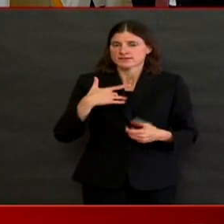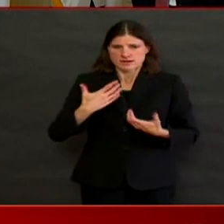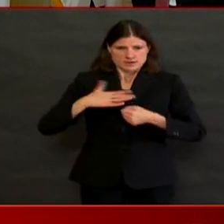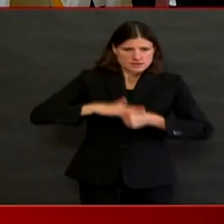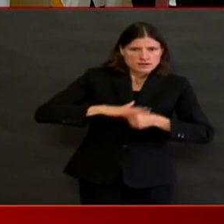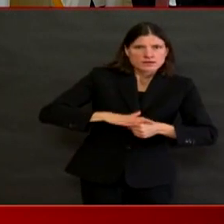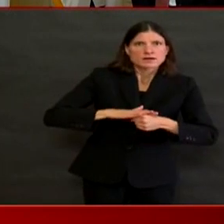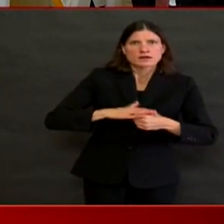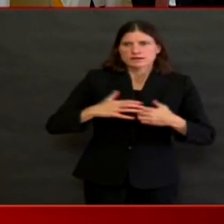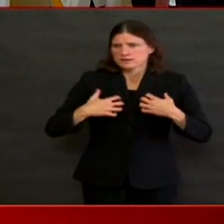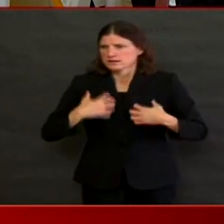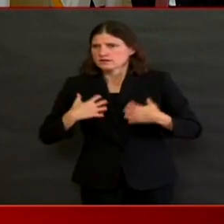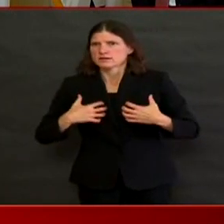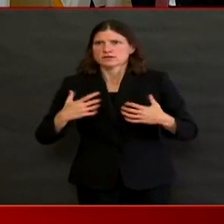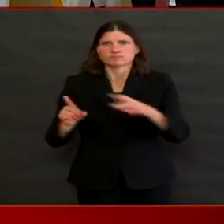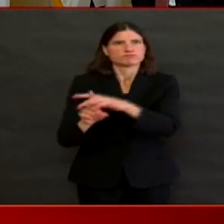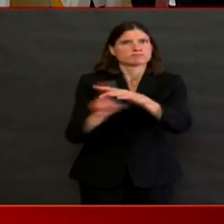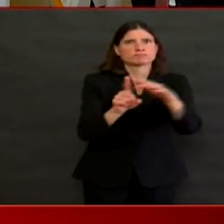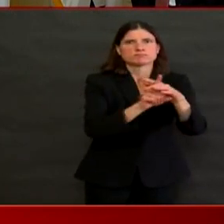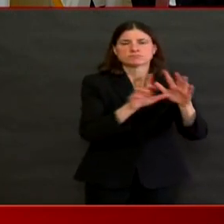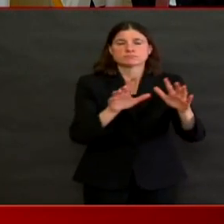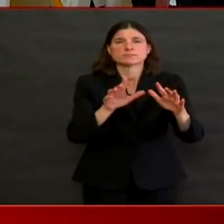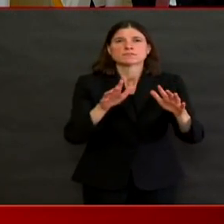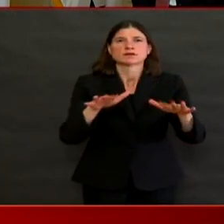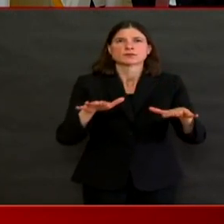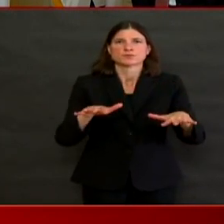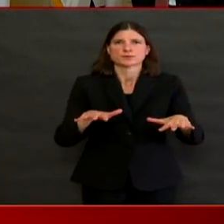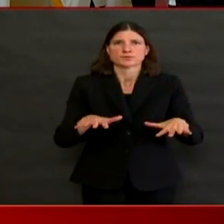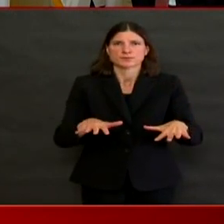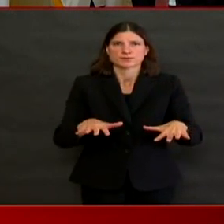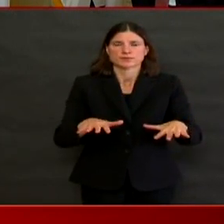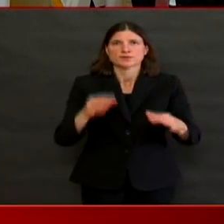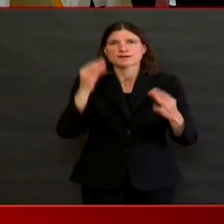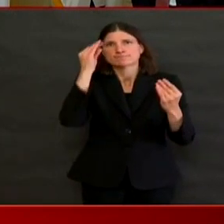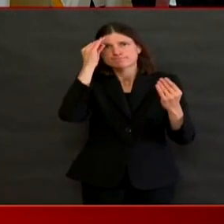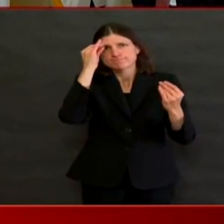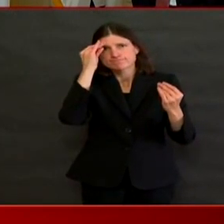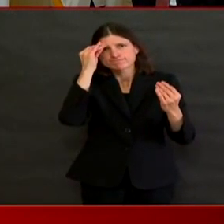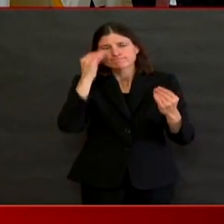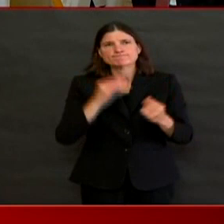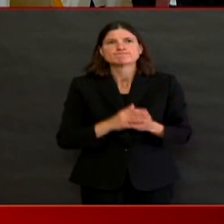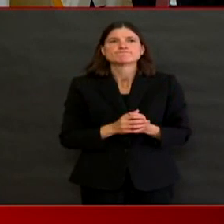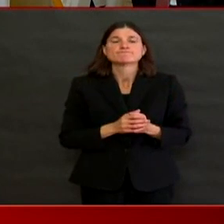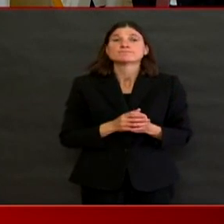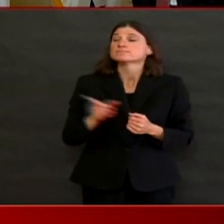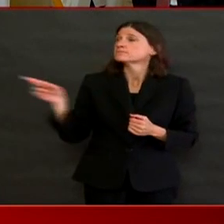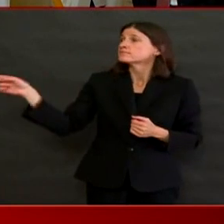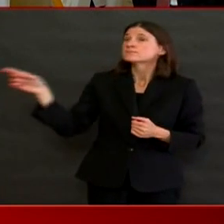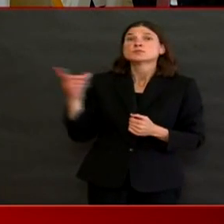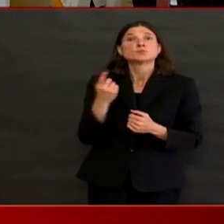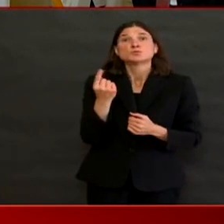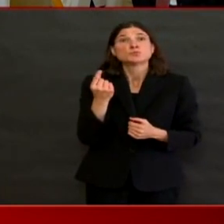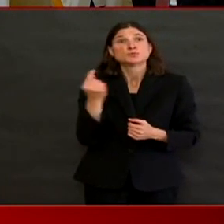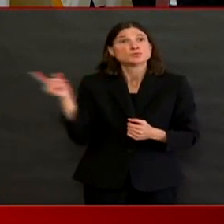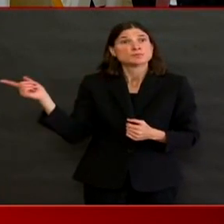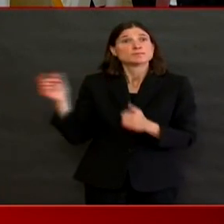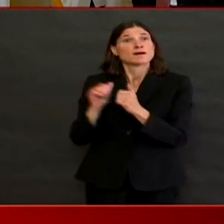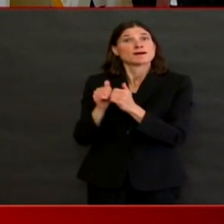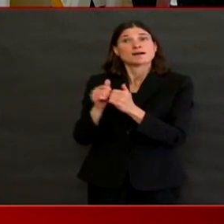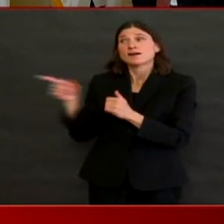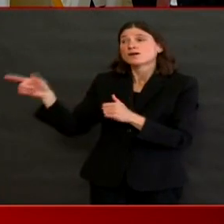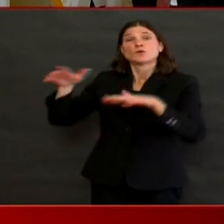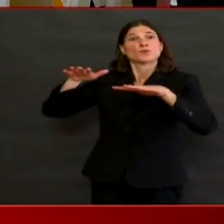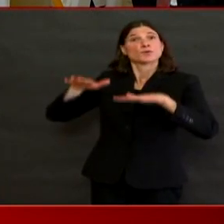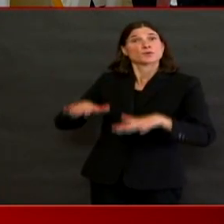during these times. For me personally, it's looking at what things around me I